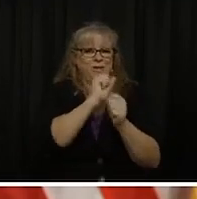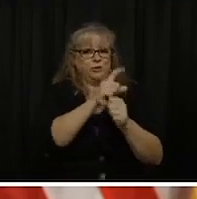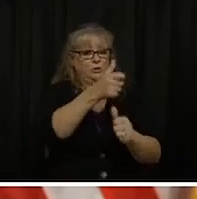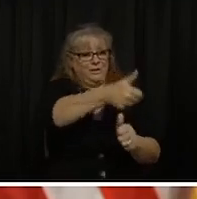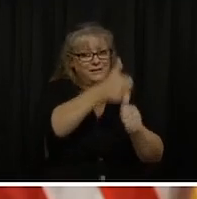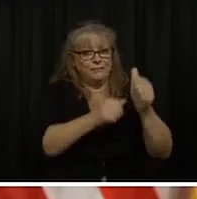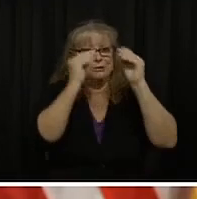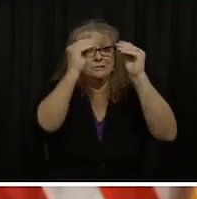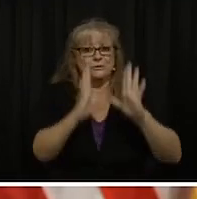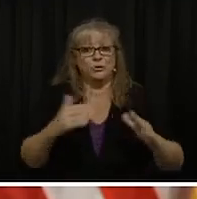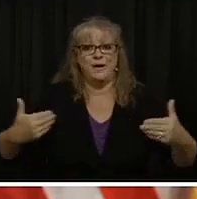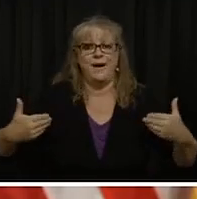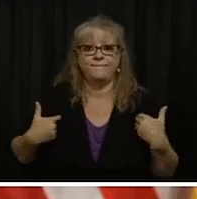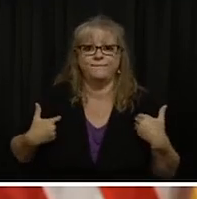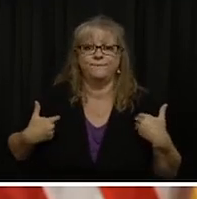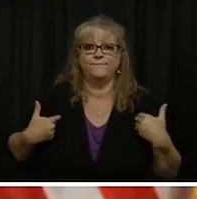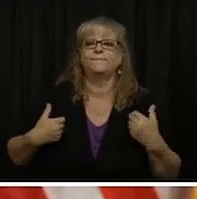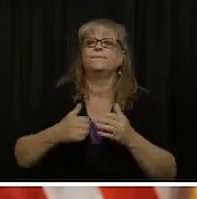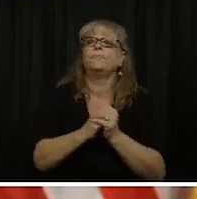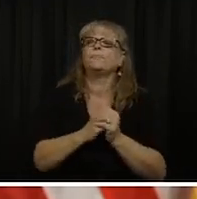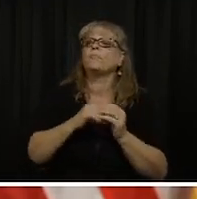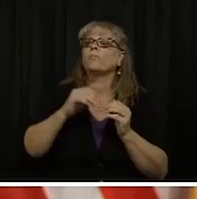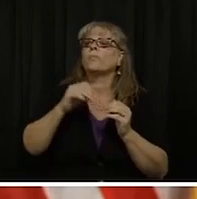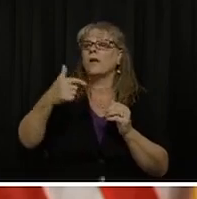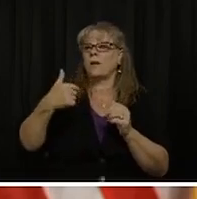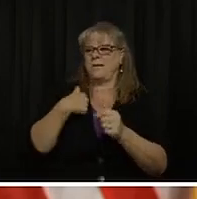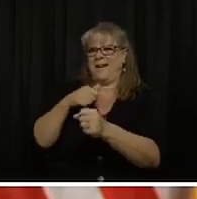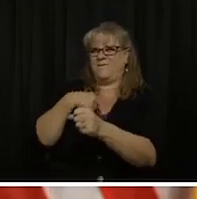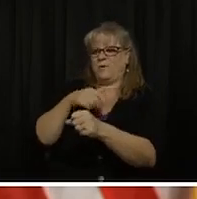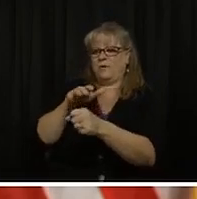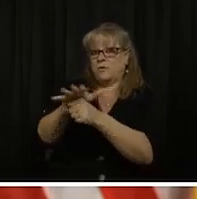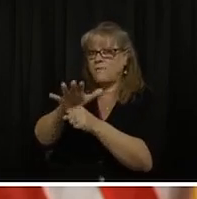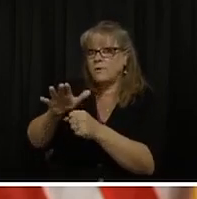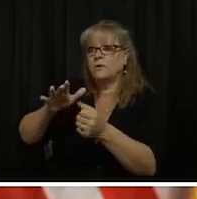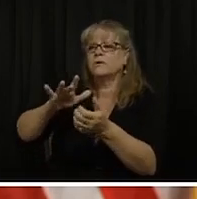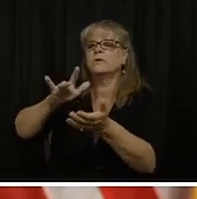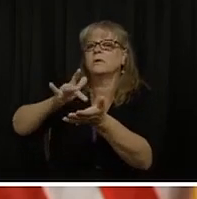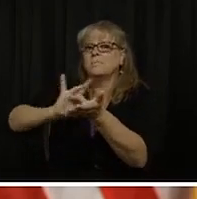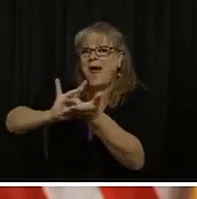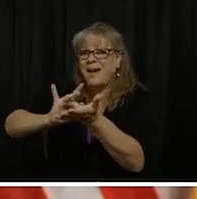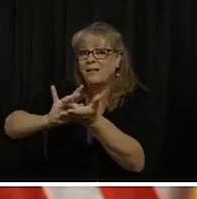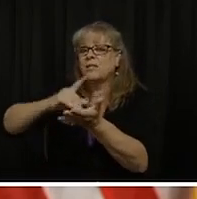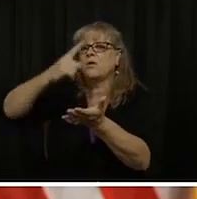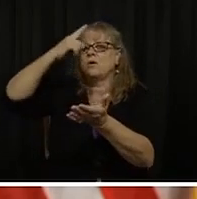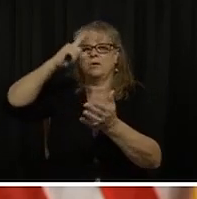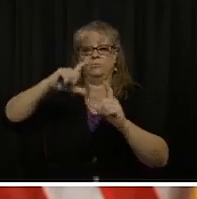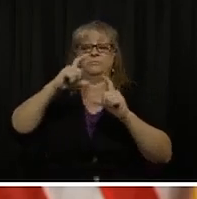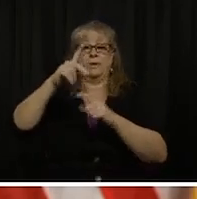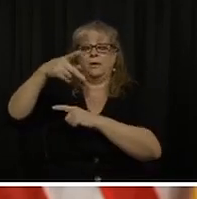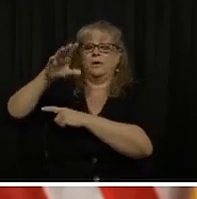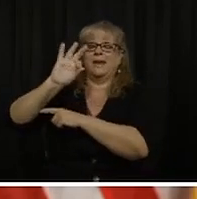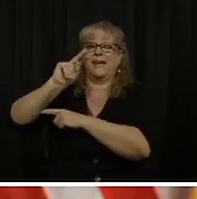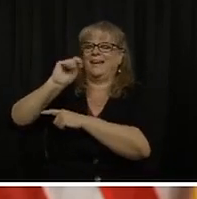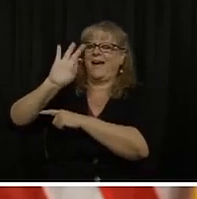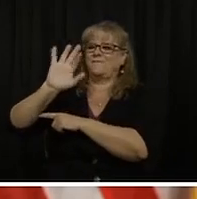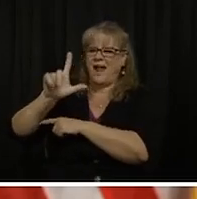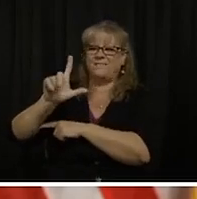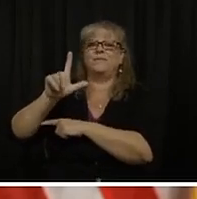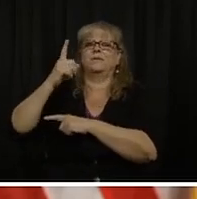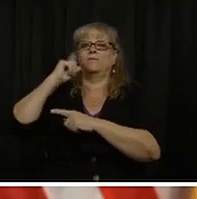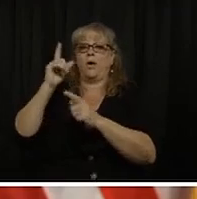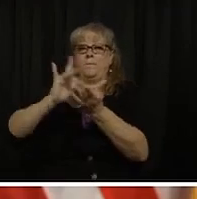people knew that we have enough medical grade masks, that we will be able to send some medical grade masks to school districts.